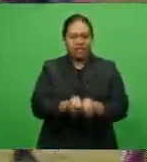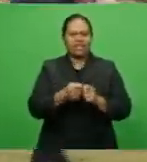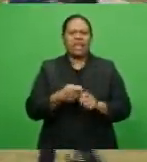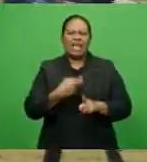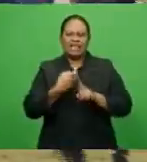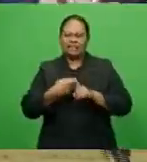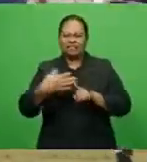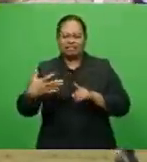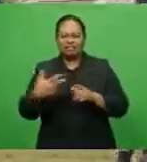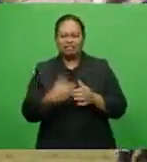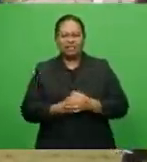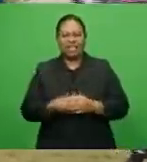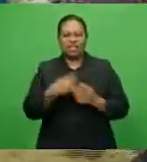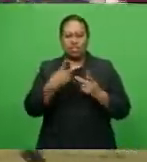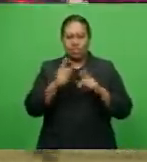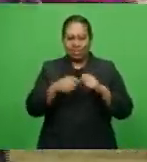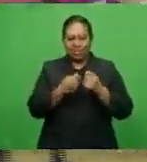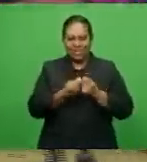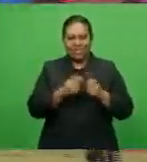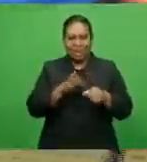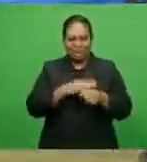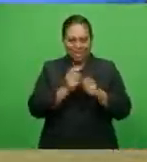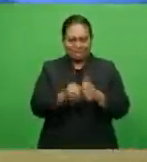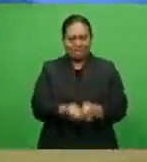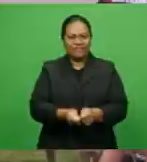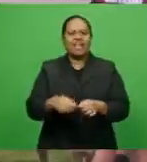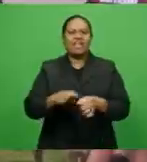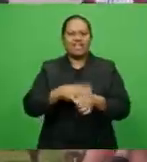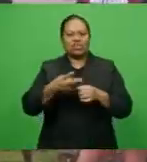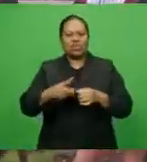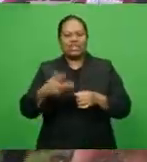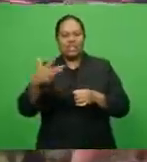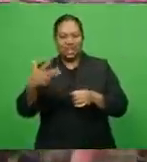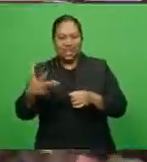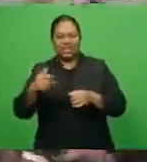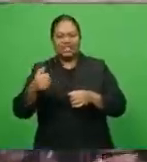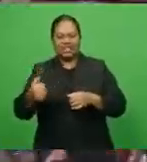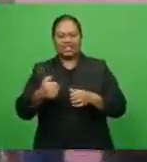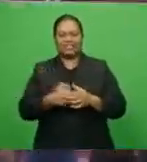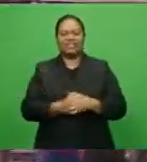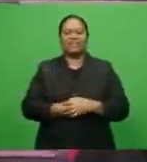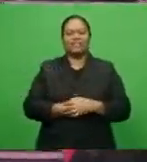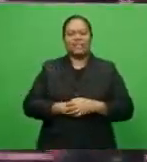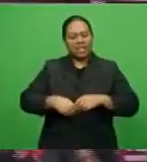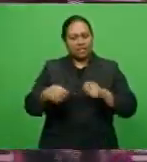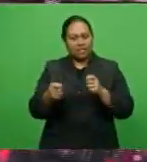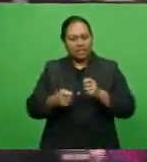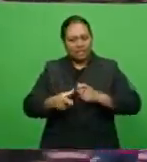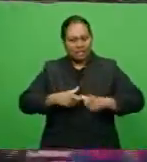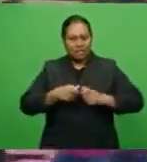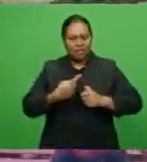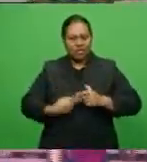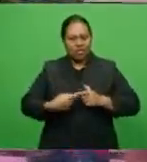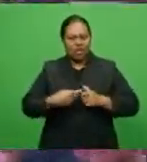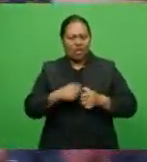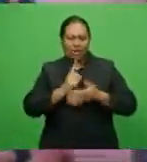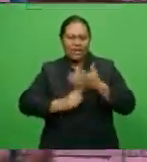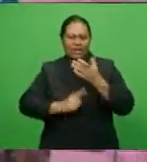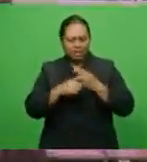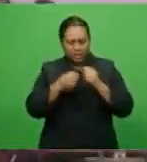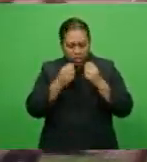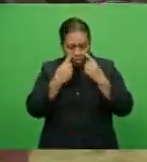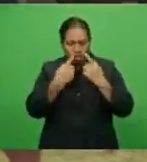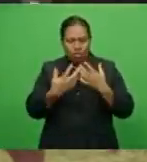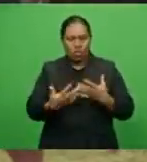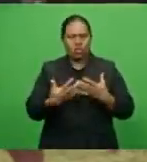and winger Tomasi Vula further extending their lead 29-6. Indiscipline was Naita Asiri's drawback which resulted in